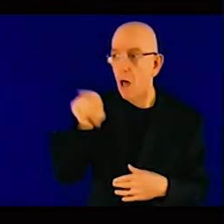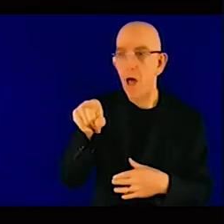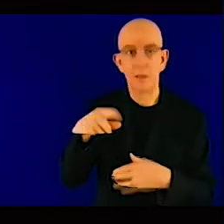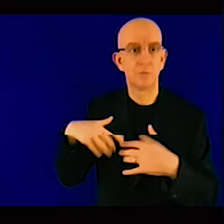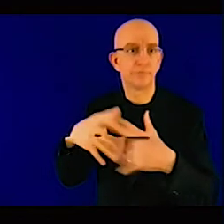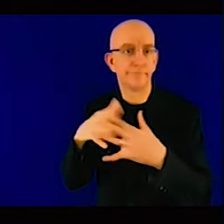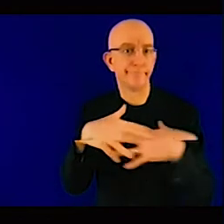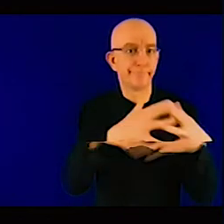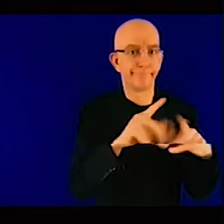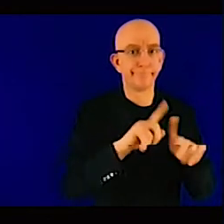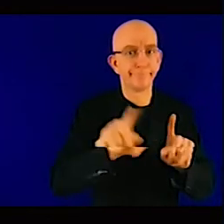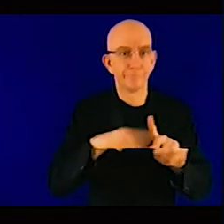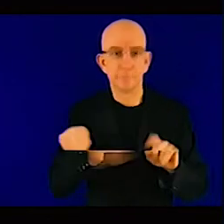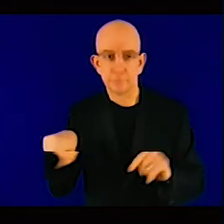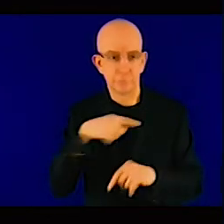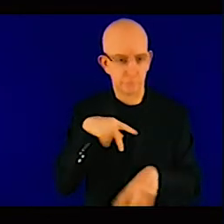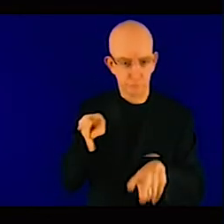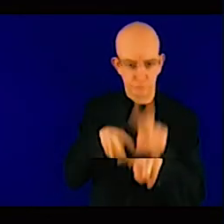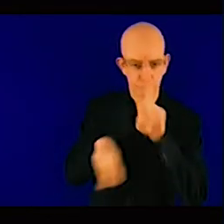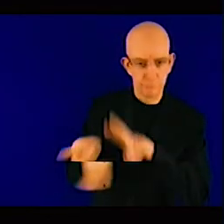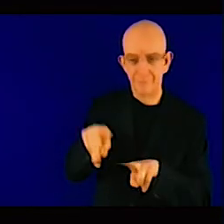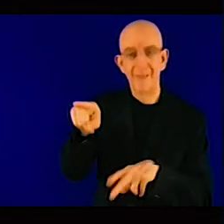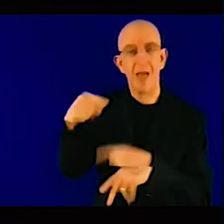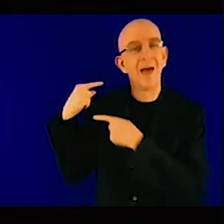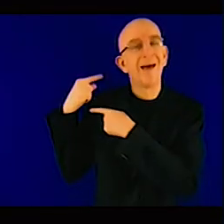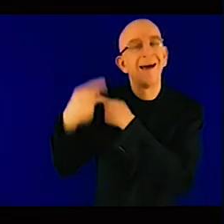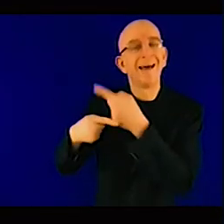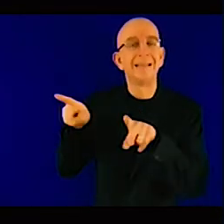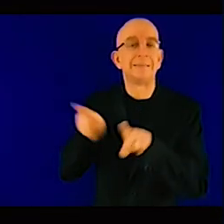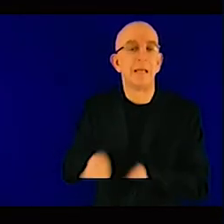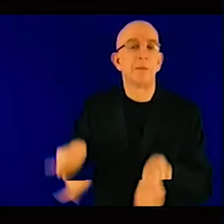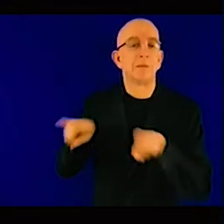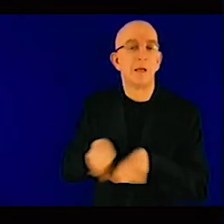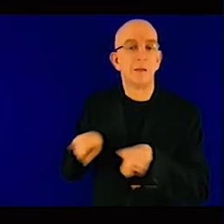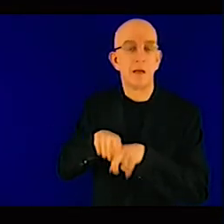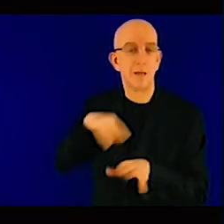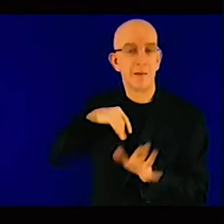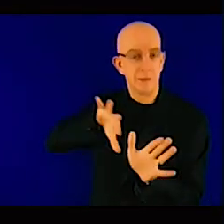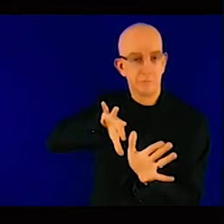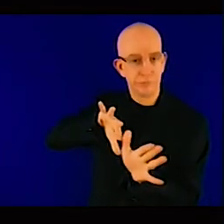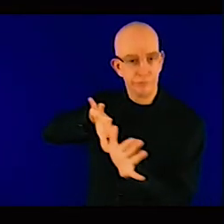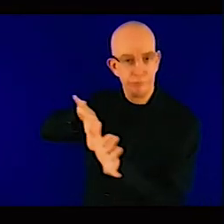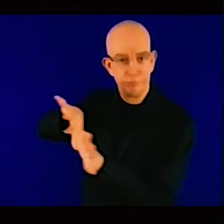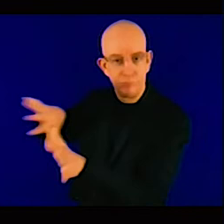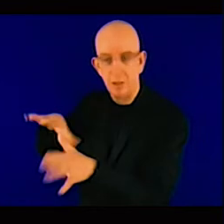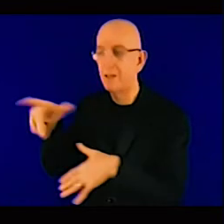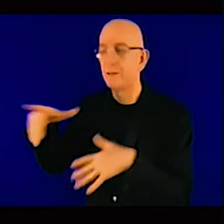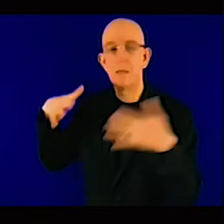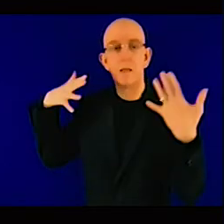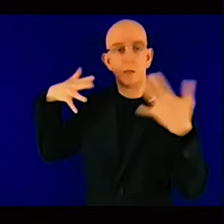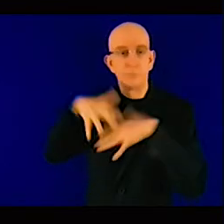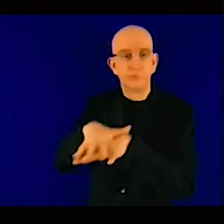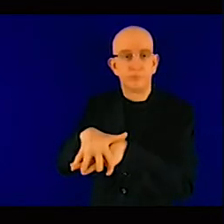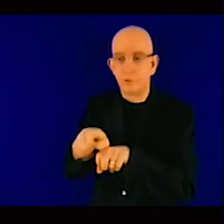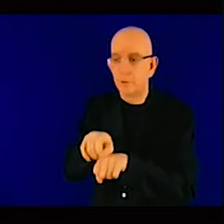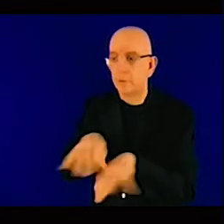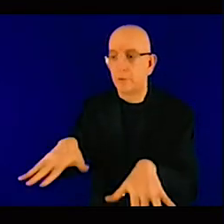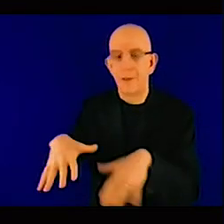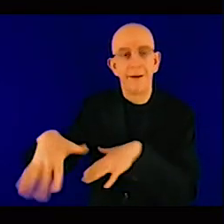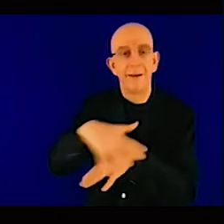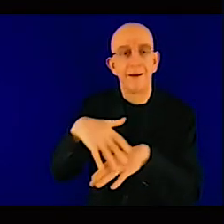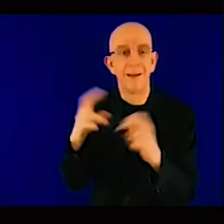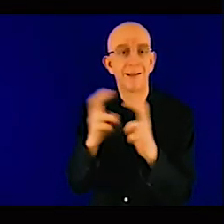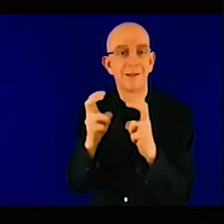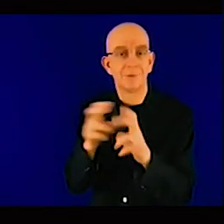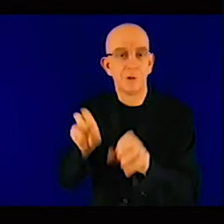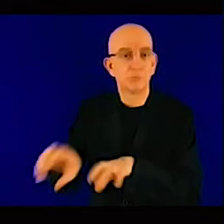mini grids and captive power we haven't done as much as I would have like to be honest with you but I think for me if I look at it that's really the